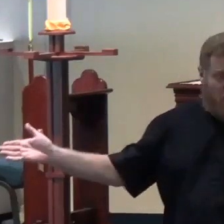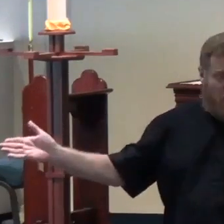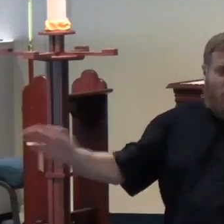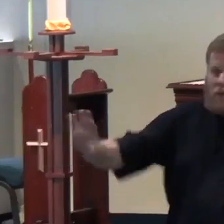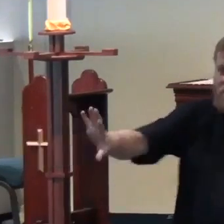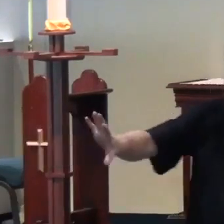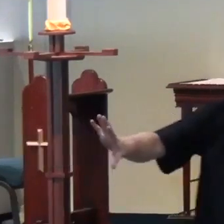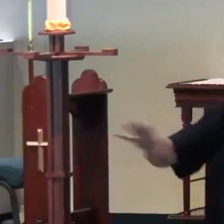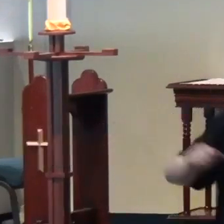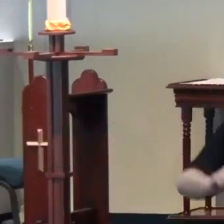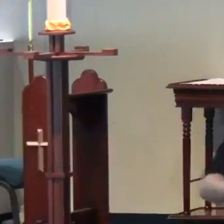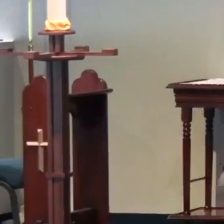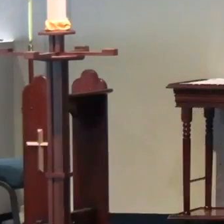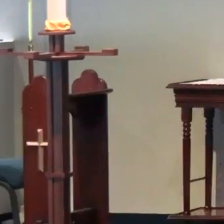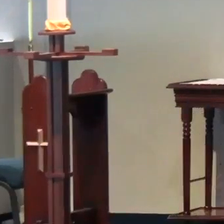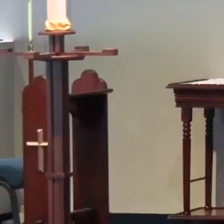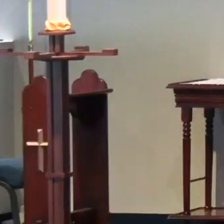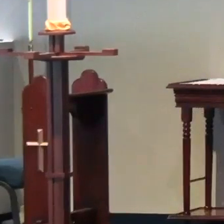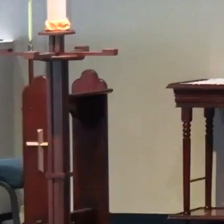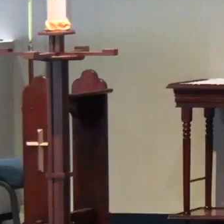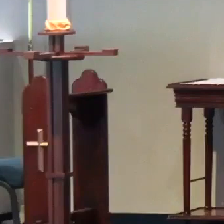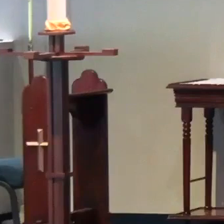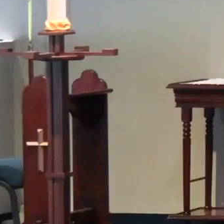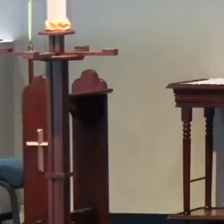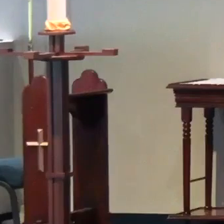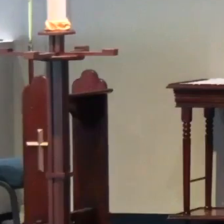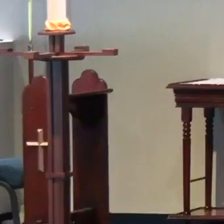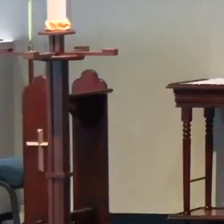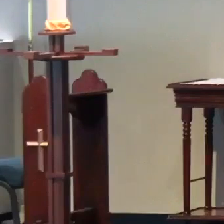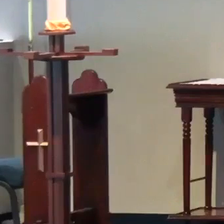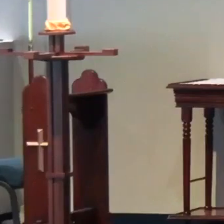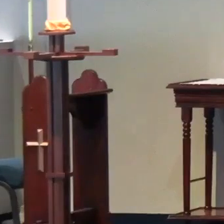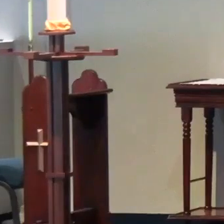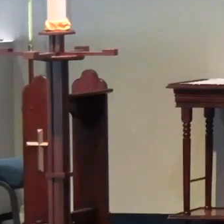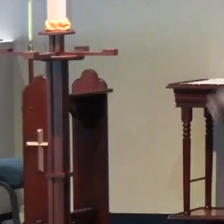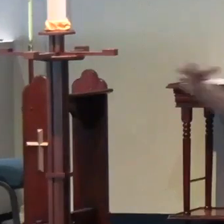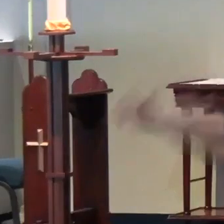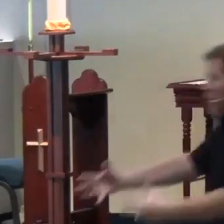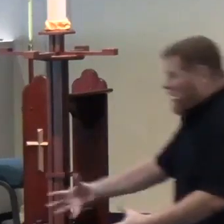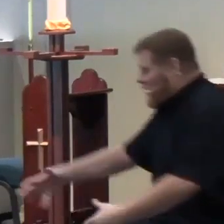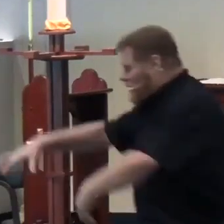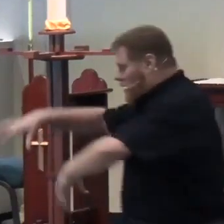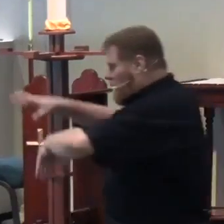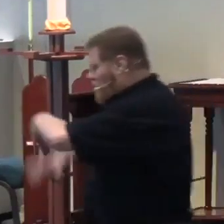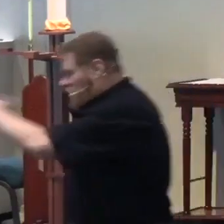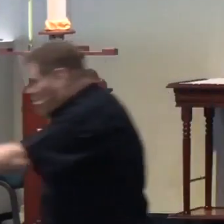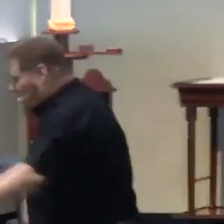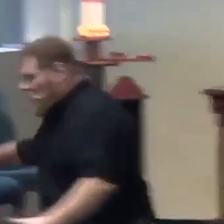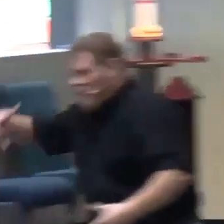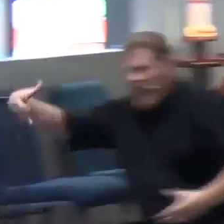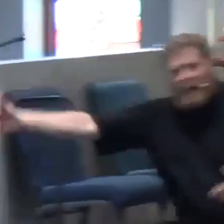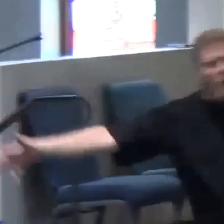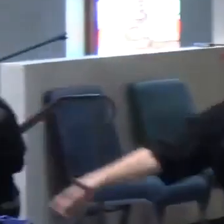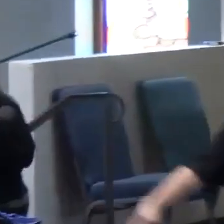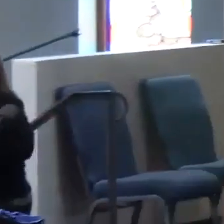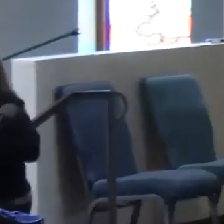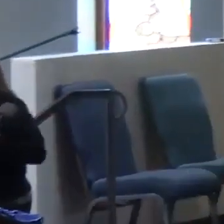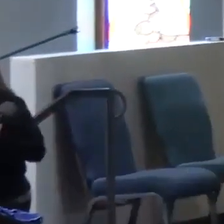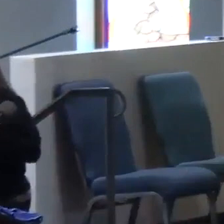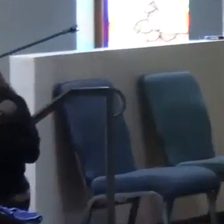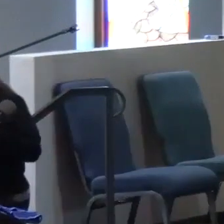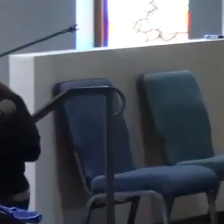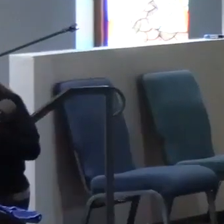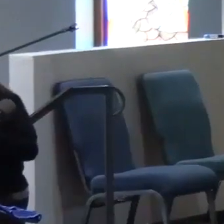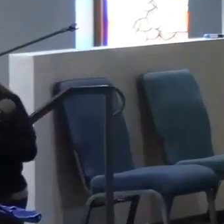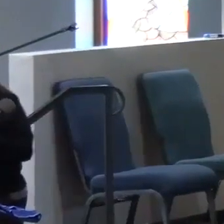right direction to go. Just kidding. was a joke. But you have all the wives. You got all the kids. You got all the stuff, the animals and all the